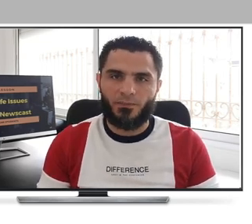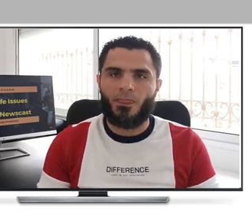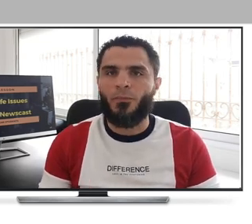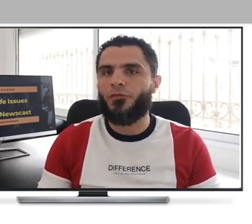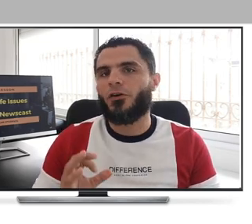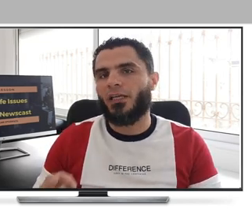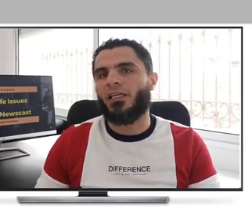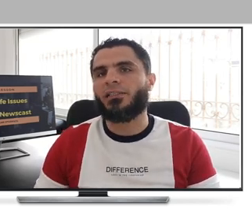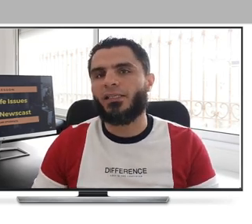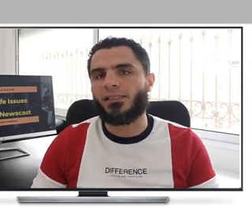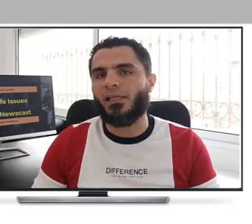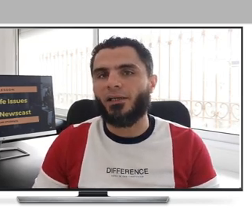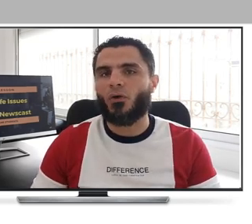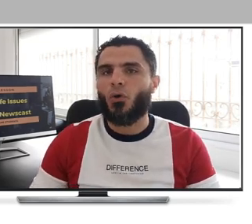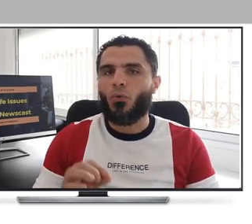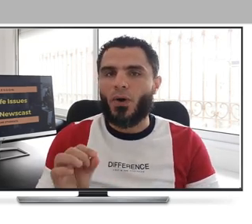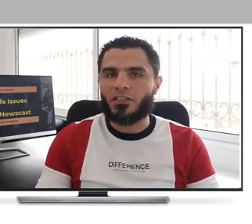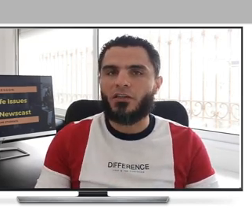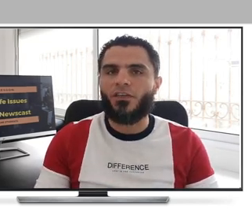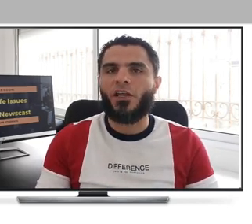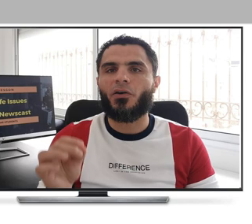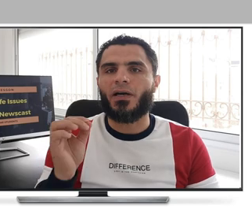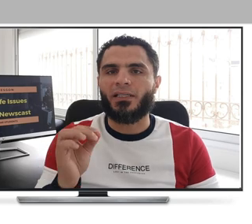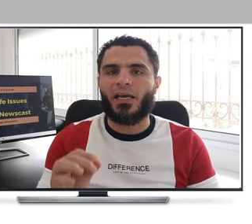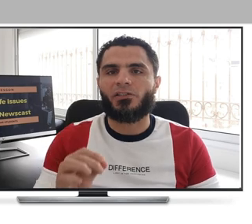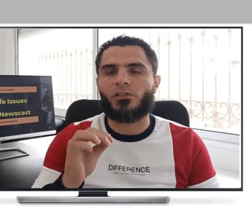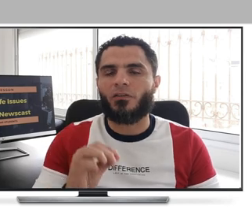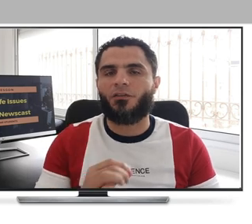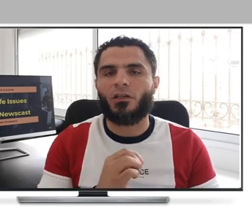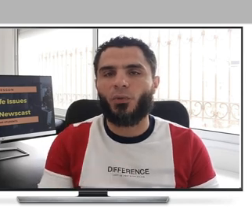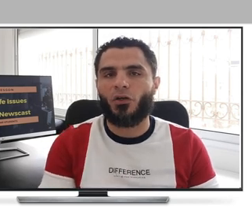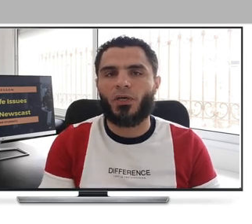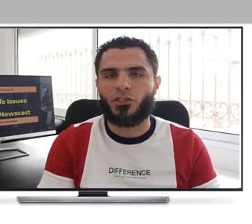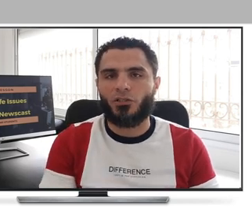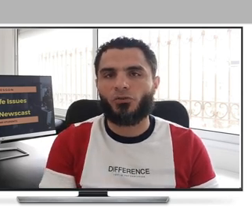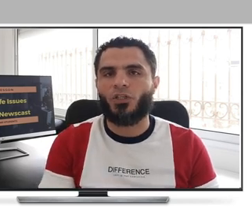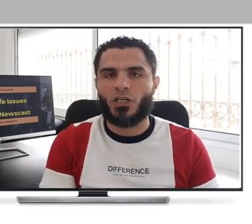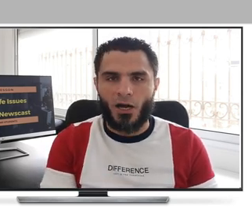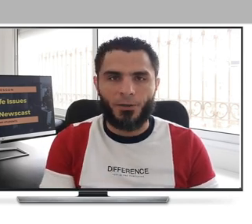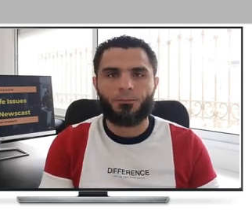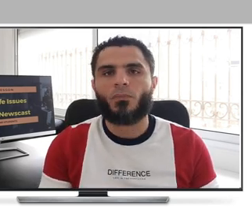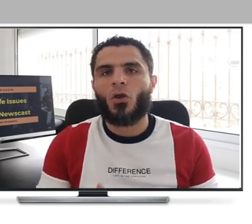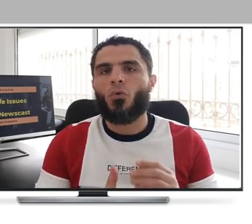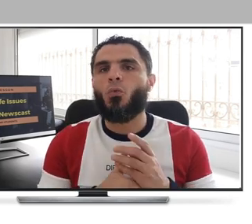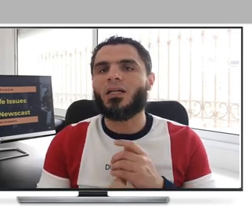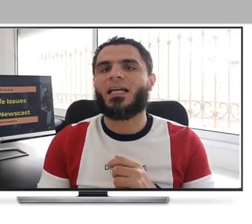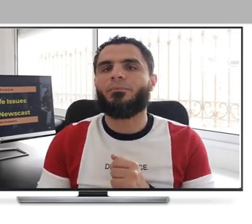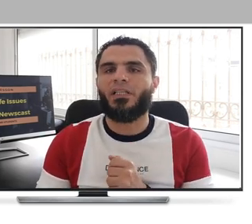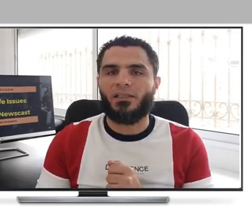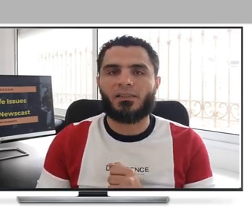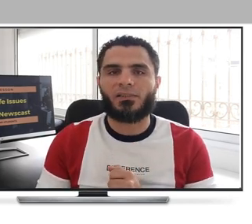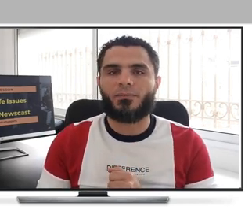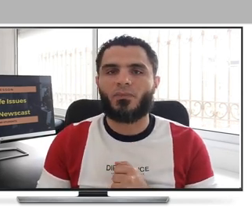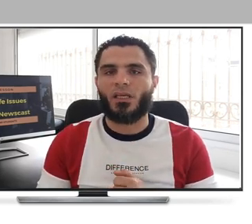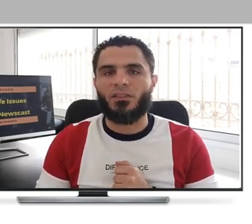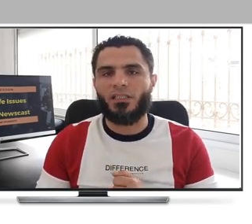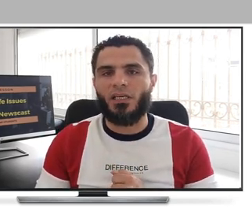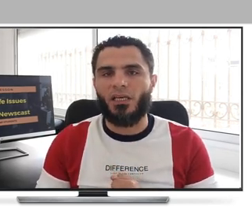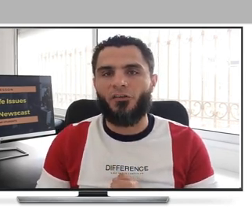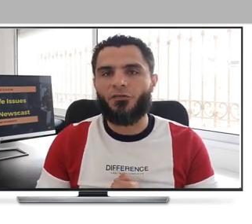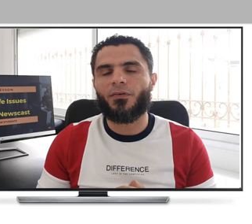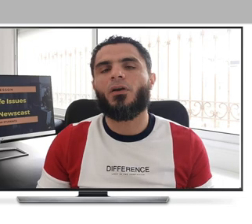blizzard before it hits the city. Watch the video and answer the following questions, which are... What updates